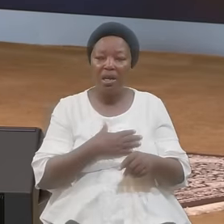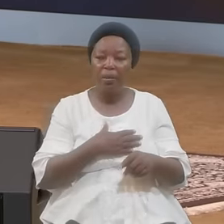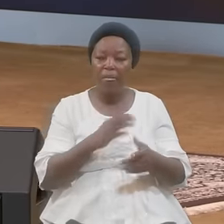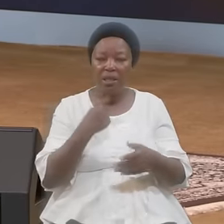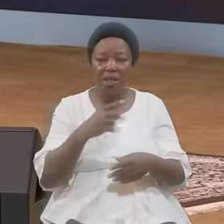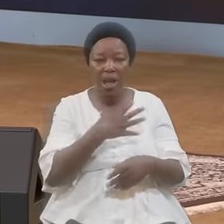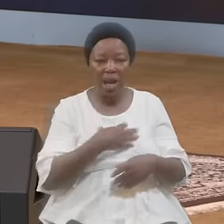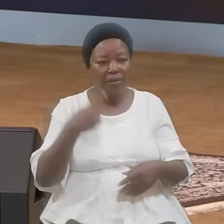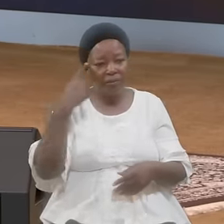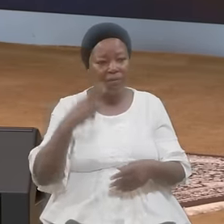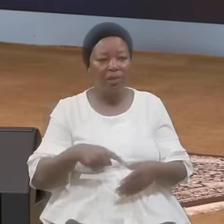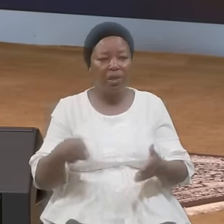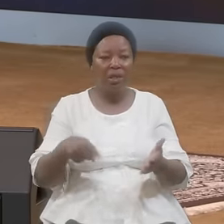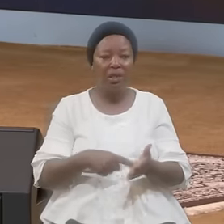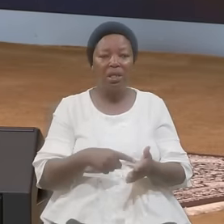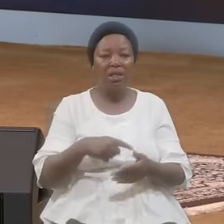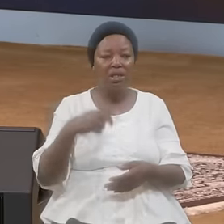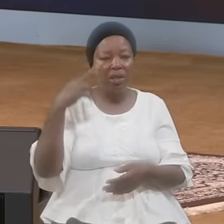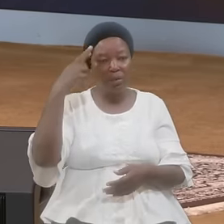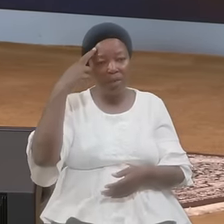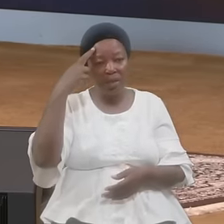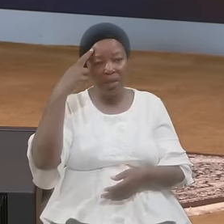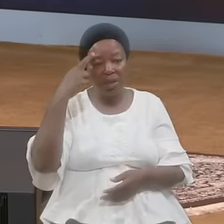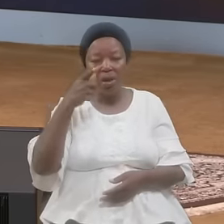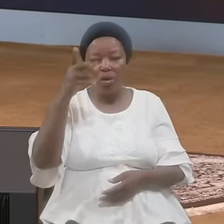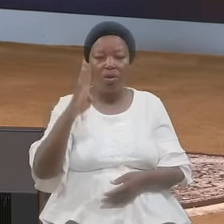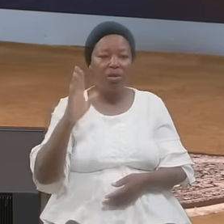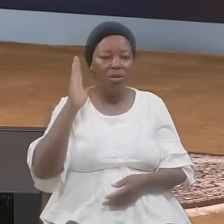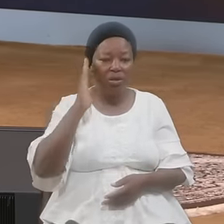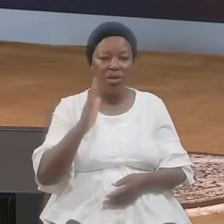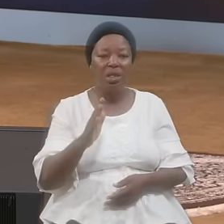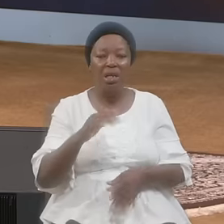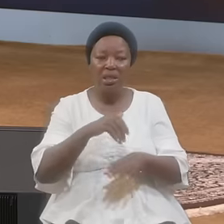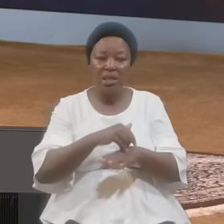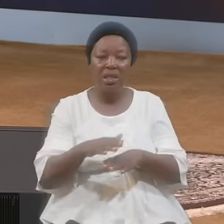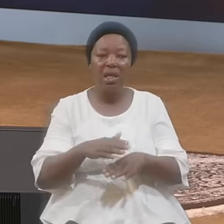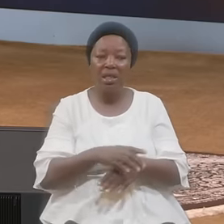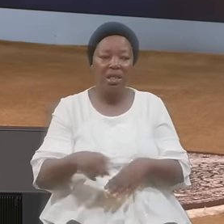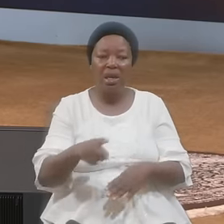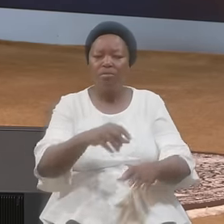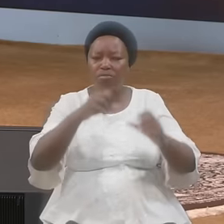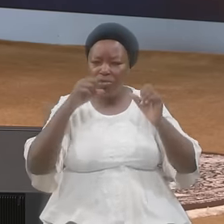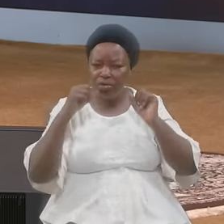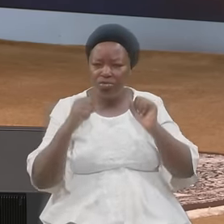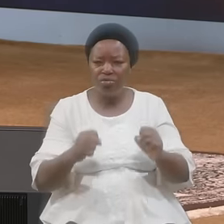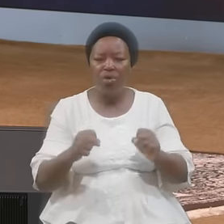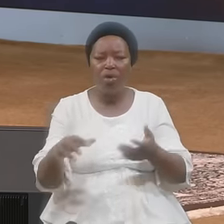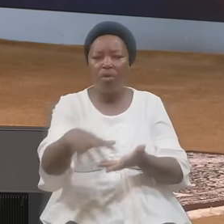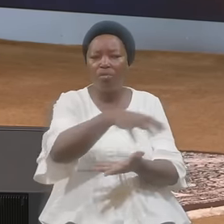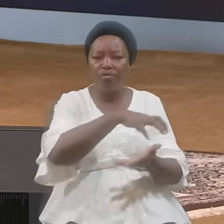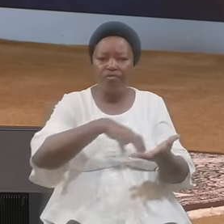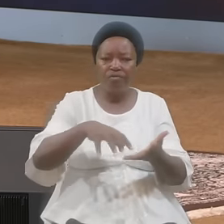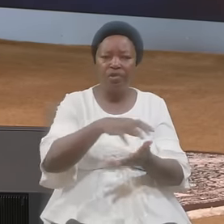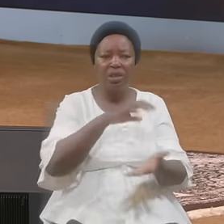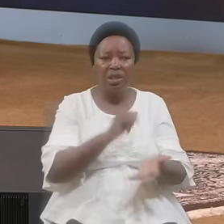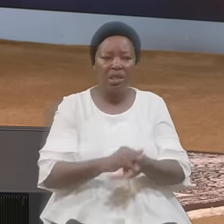And For This Cause God Shall Send Them Strong Delusion That